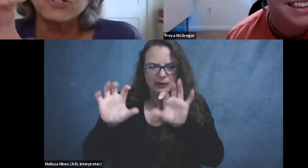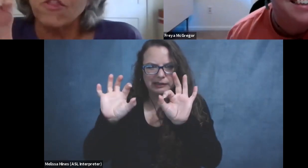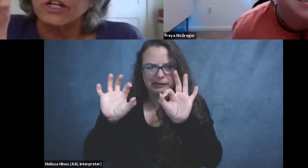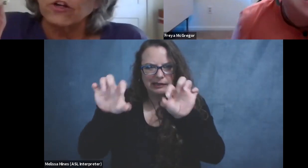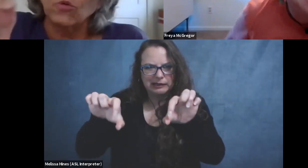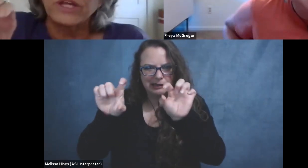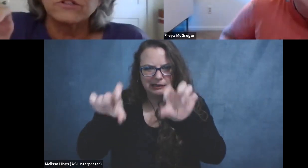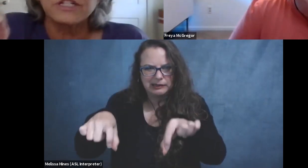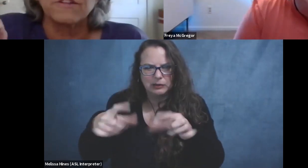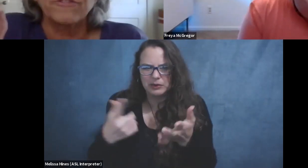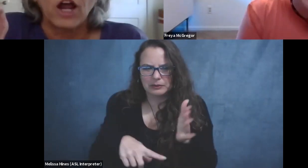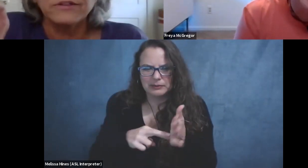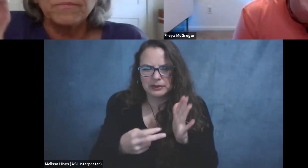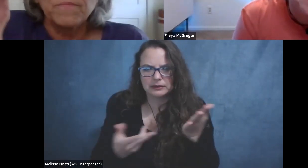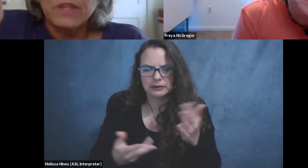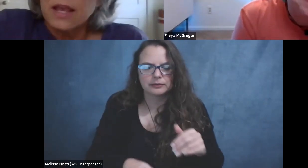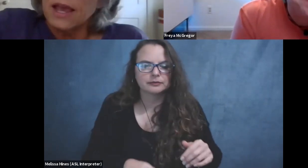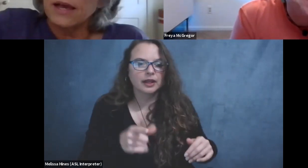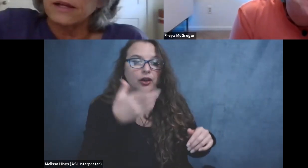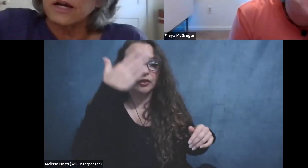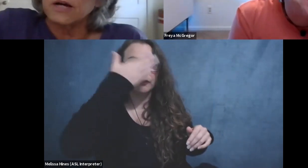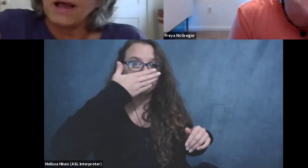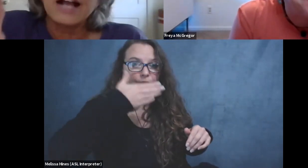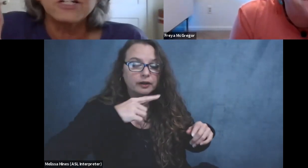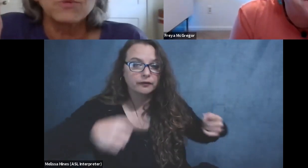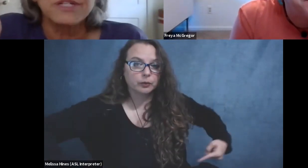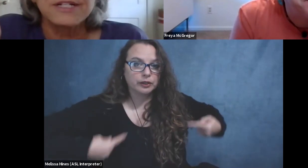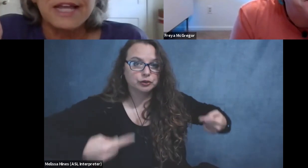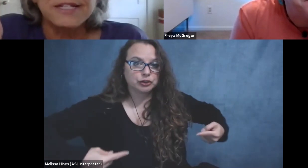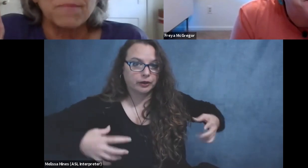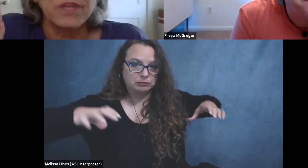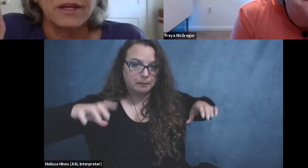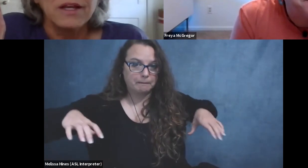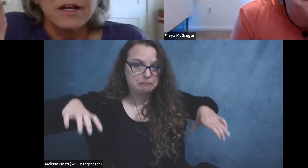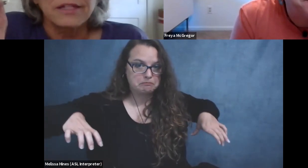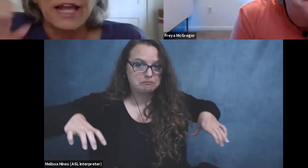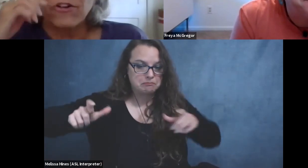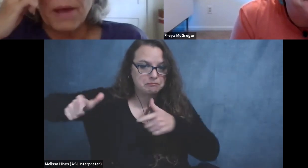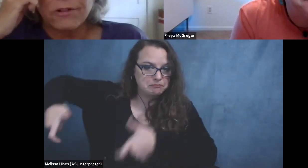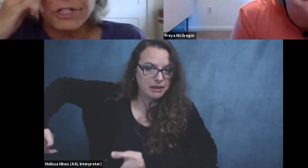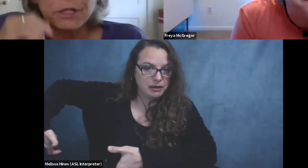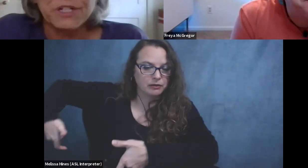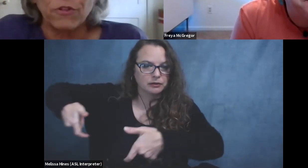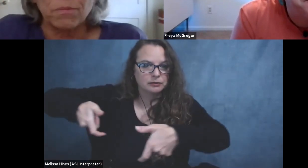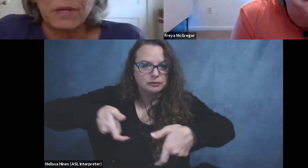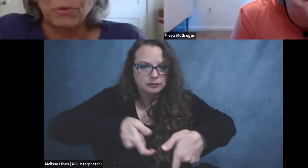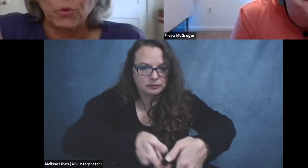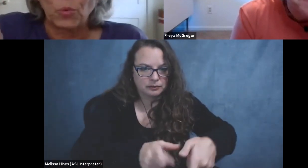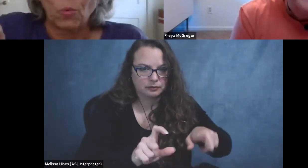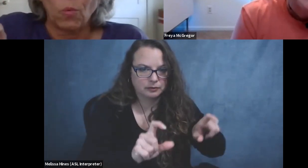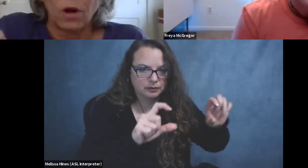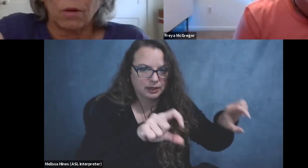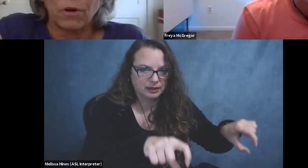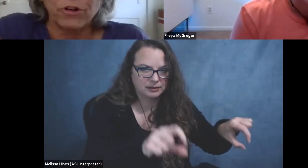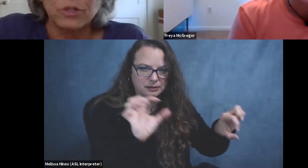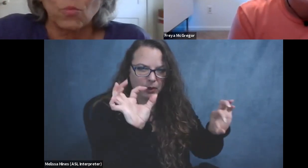the casters are the little wheels in the front. And, um, I actually was going to say something later about tips for people